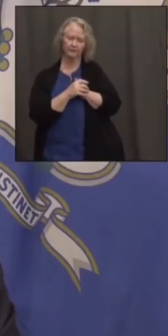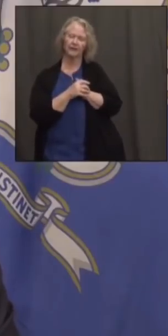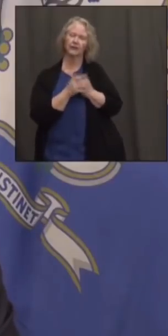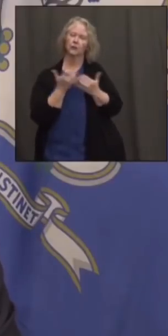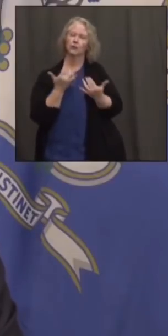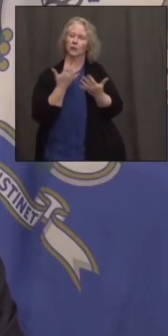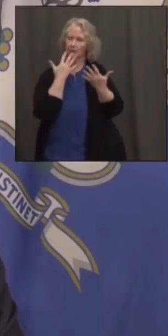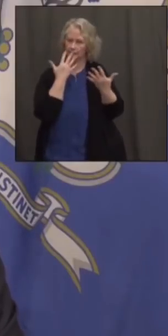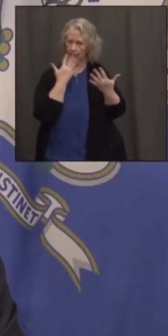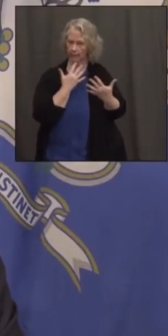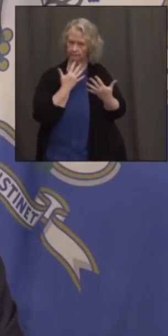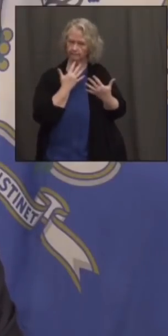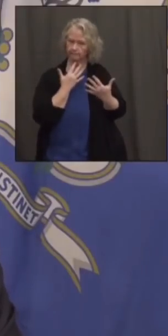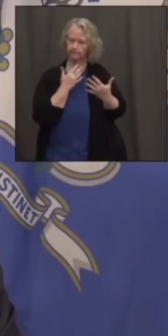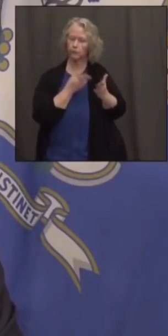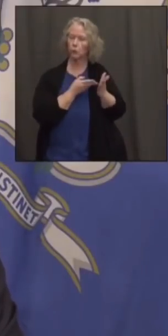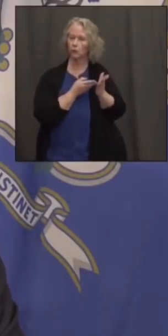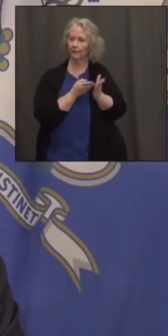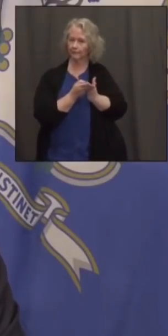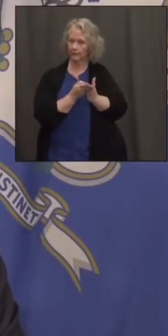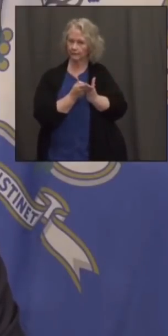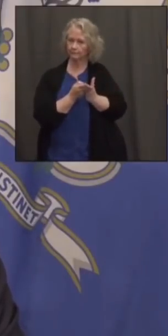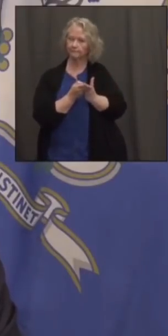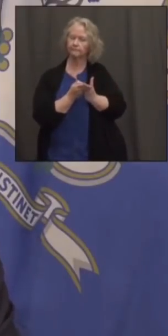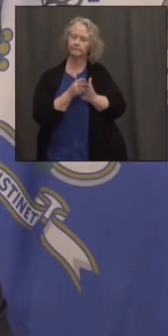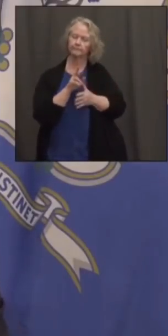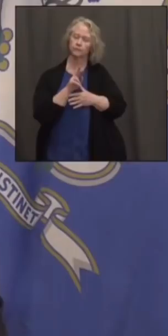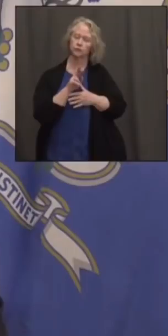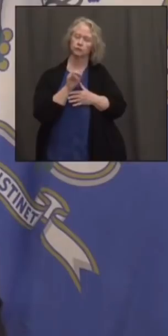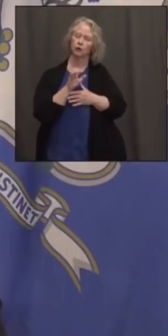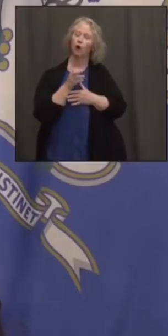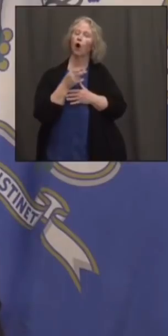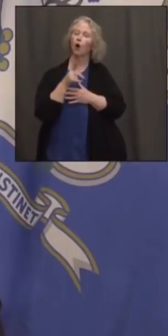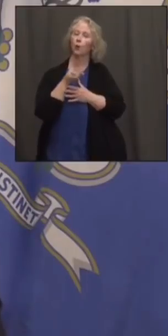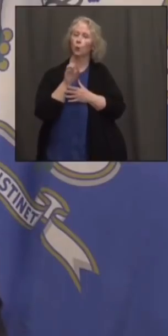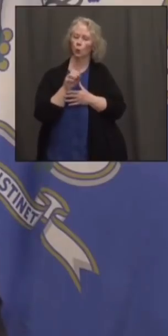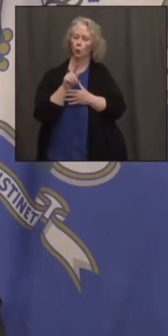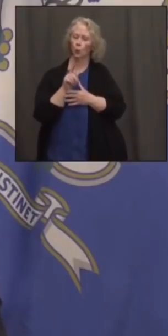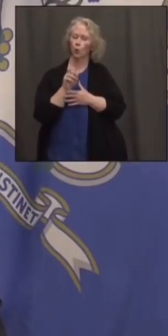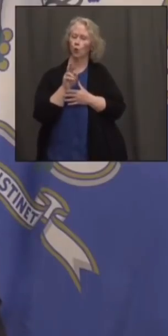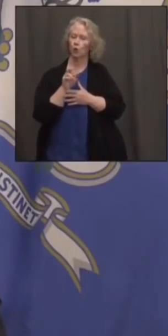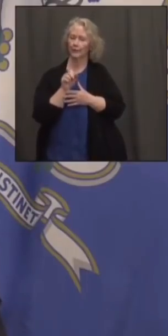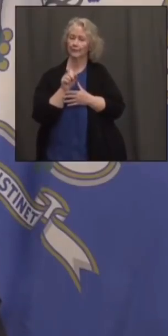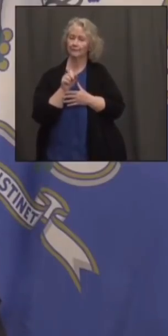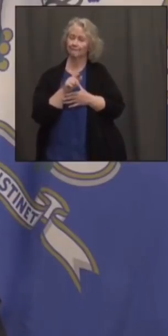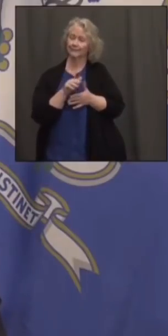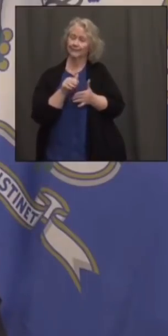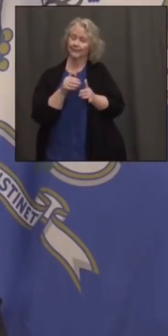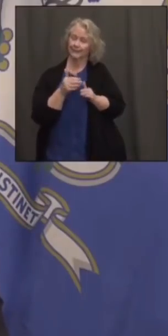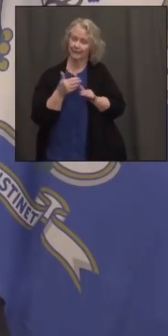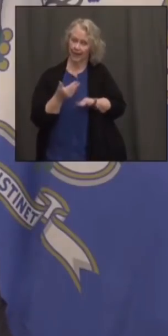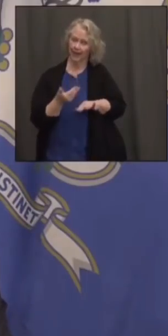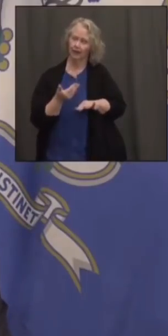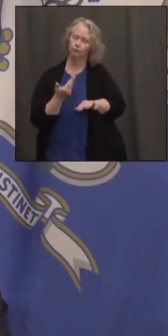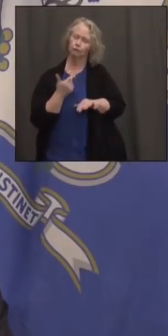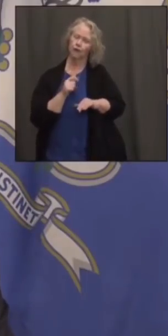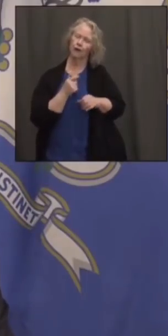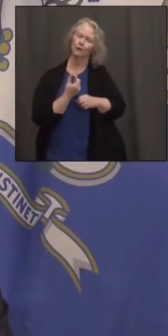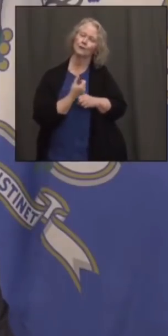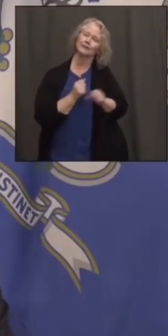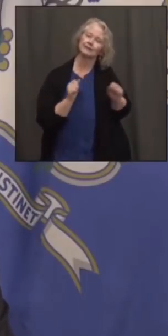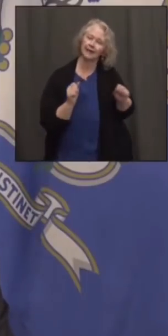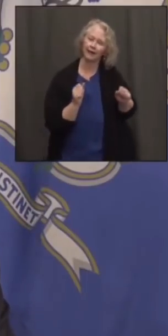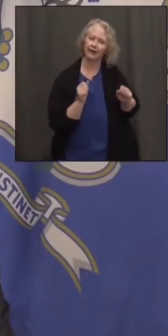sad day in New Haven, Ricardo Torres, who died fatally trying to save lives, saving lives in a burning